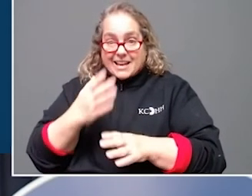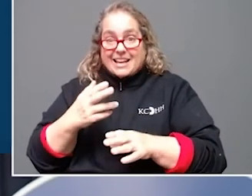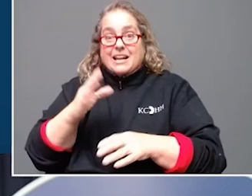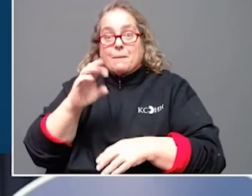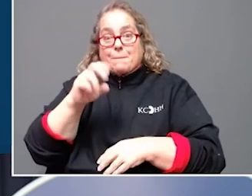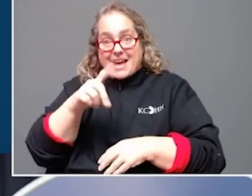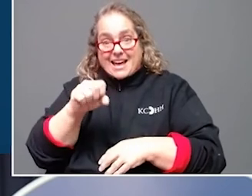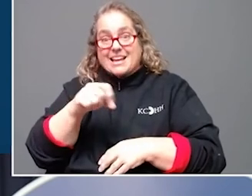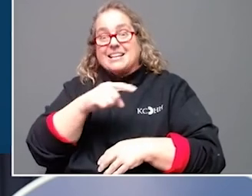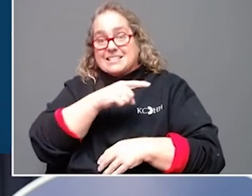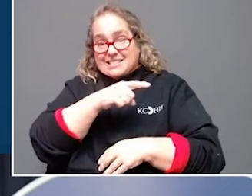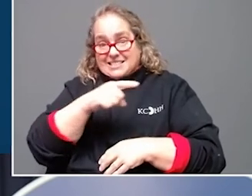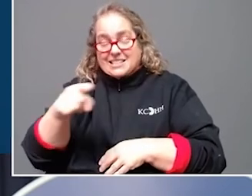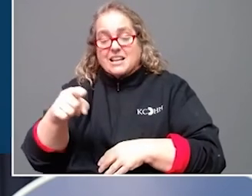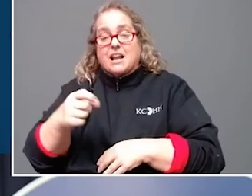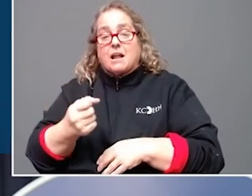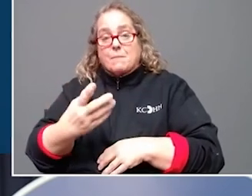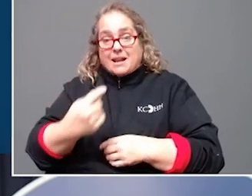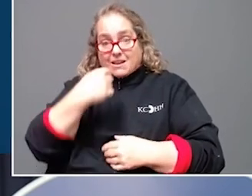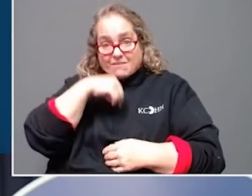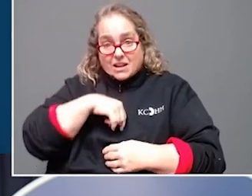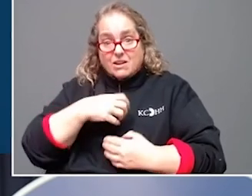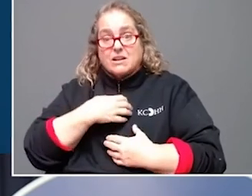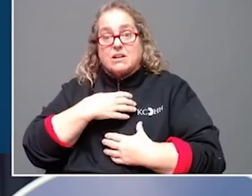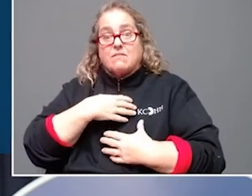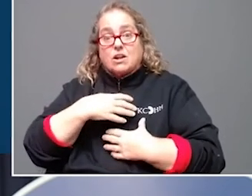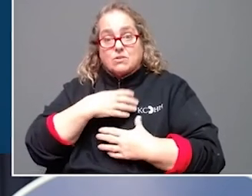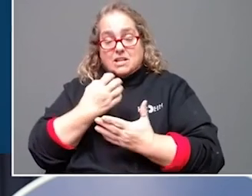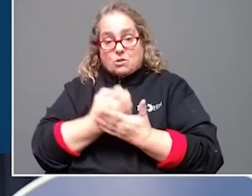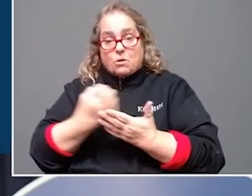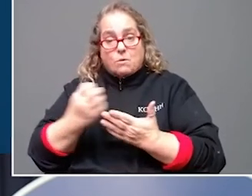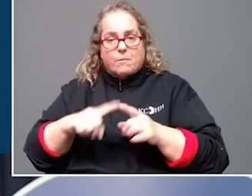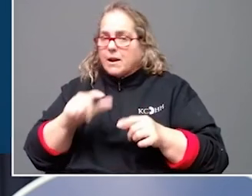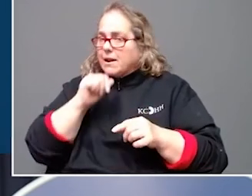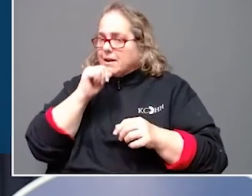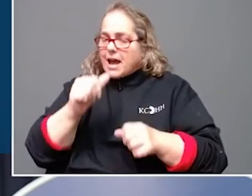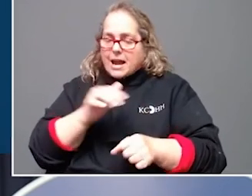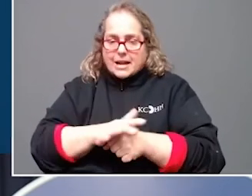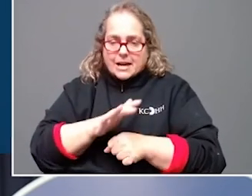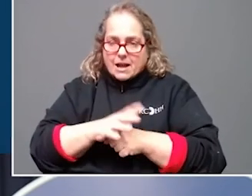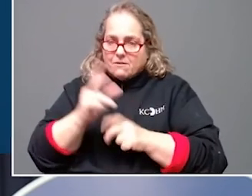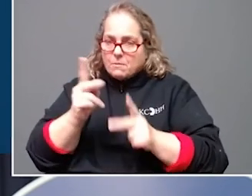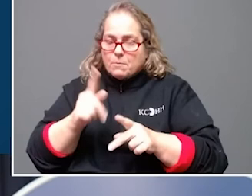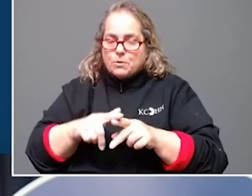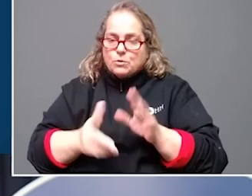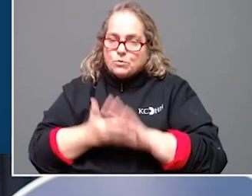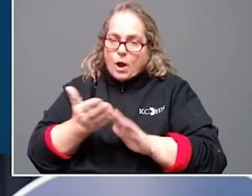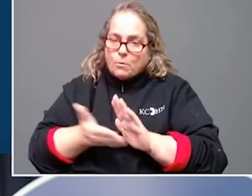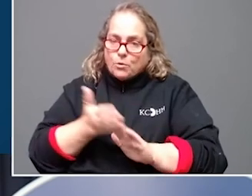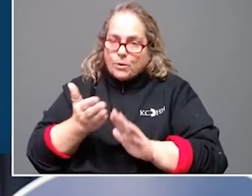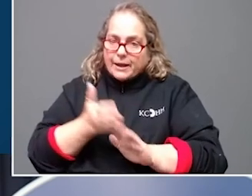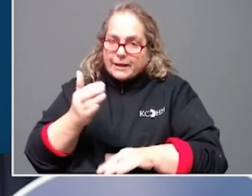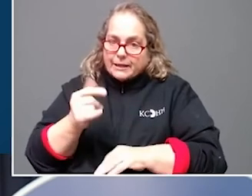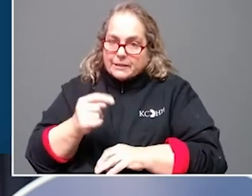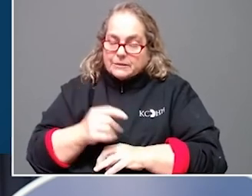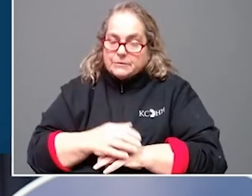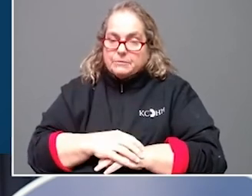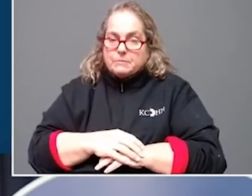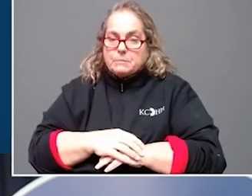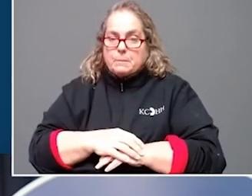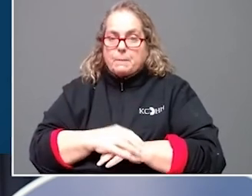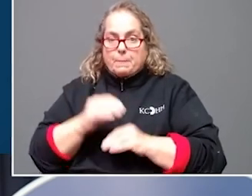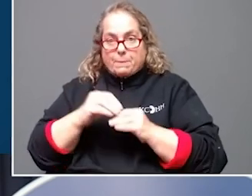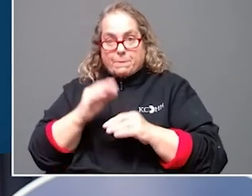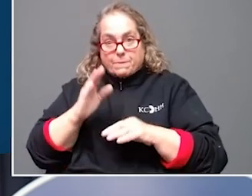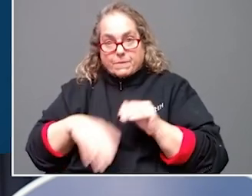there's a lot of ventilators and a lot of other equipment, but not a lot of people to operate all this stuff. And as a more than 20-year